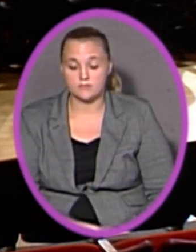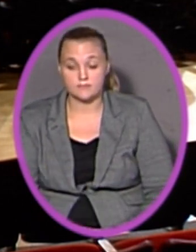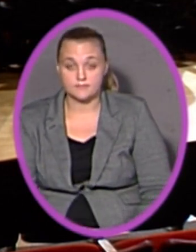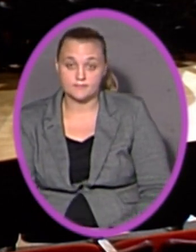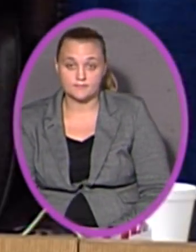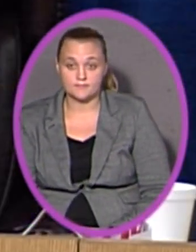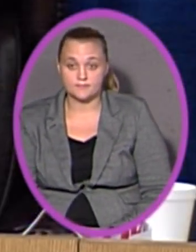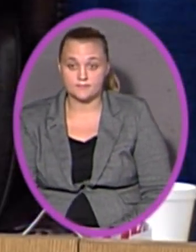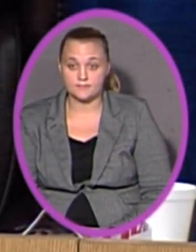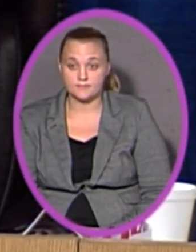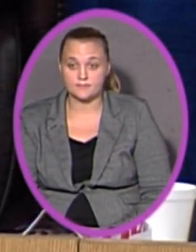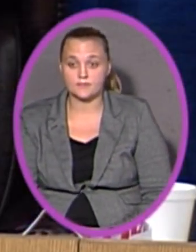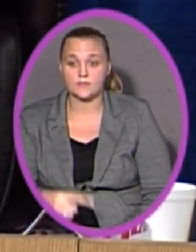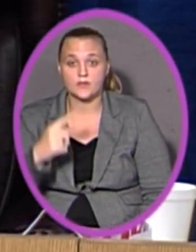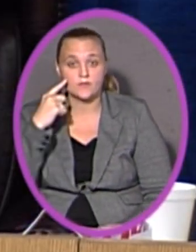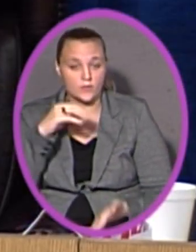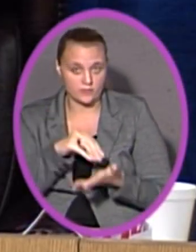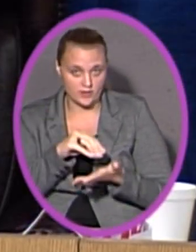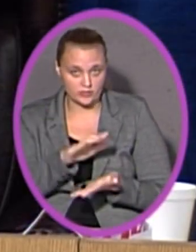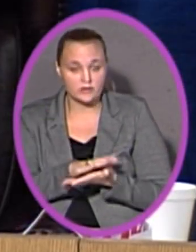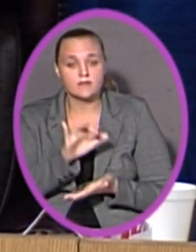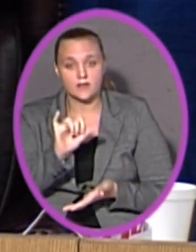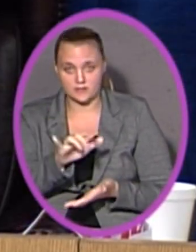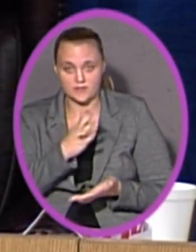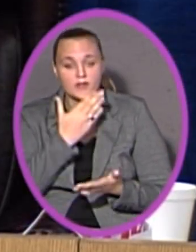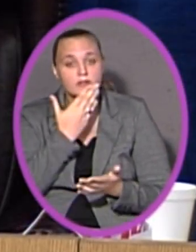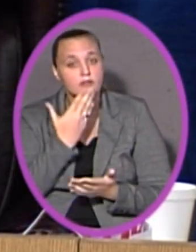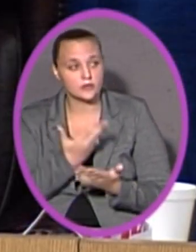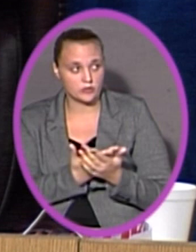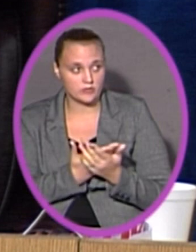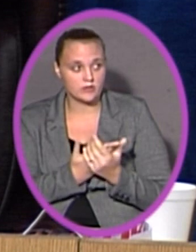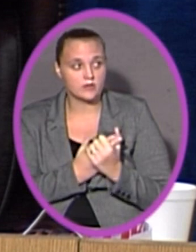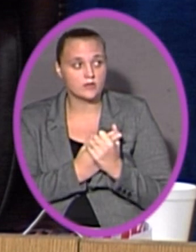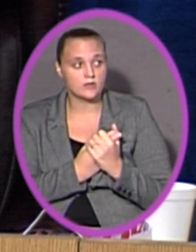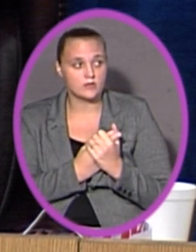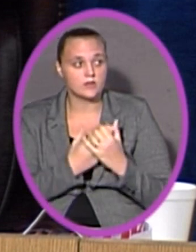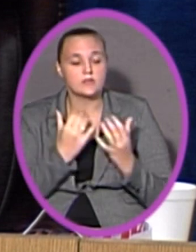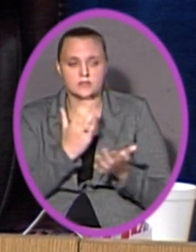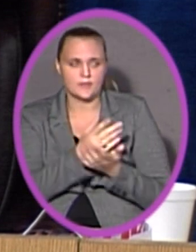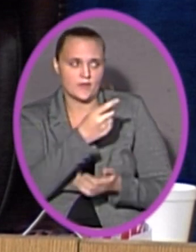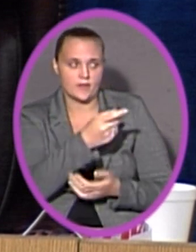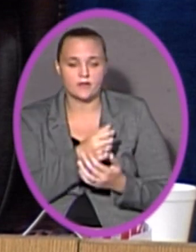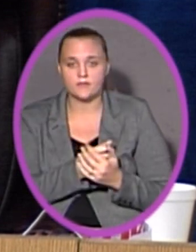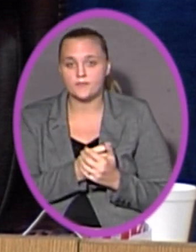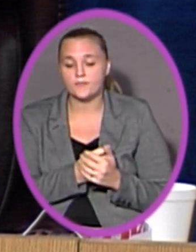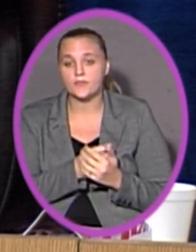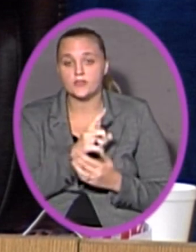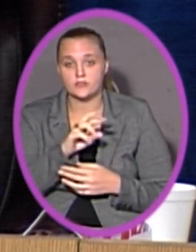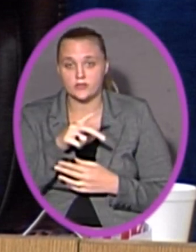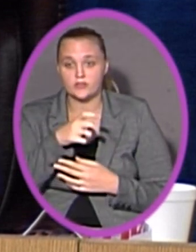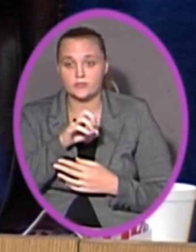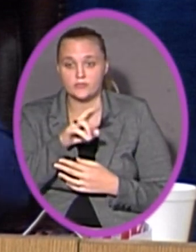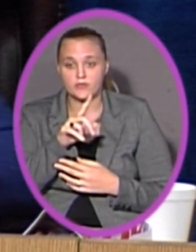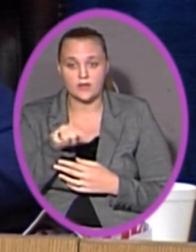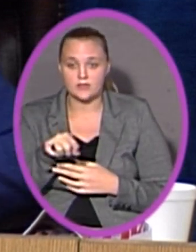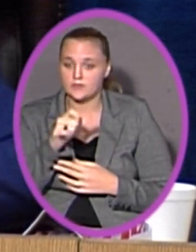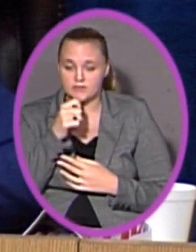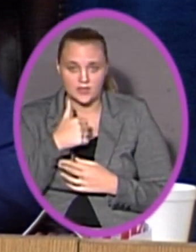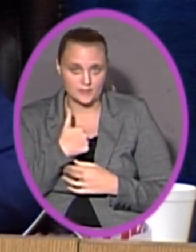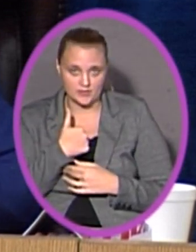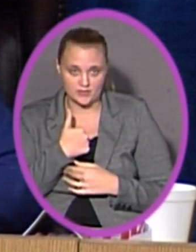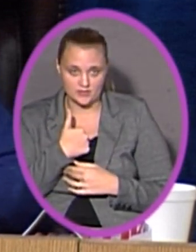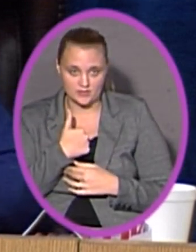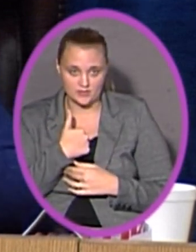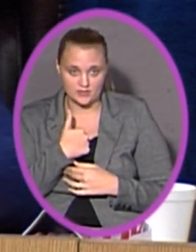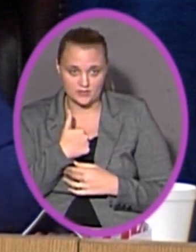For the record, that's a very good, no, it's stopping right there. It's Dr. Perez, it was not me. Okay, thank you.